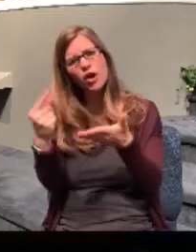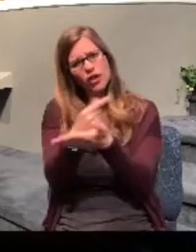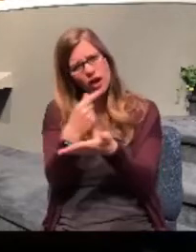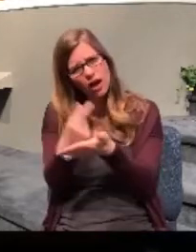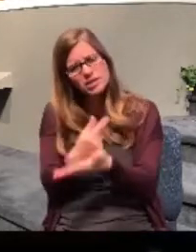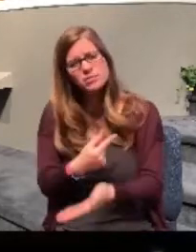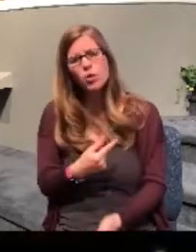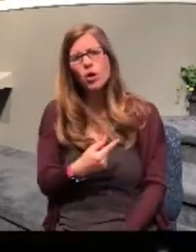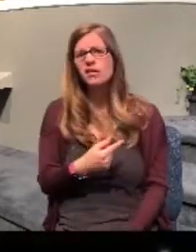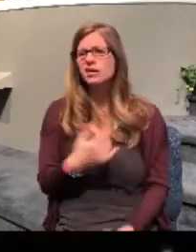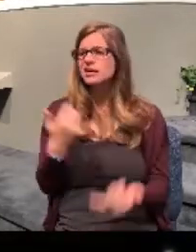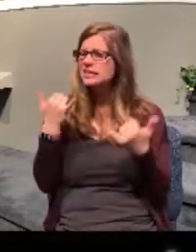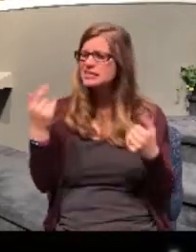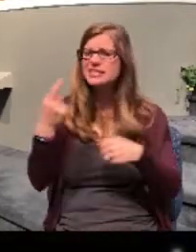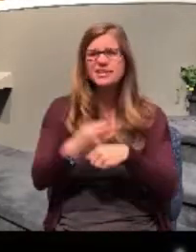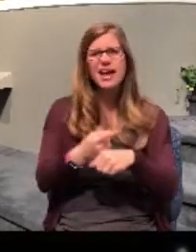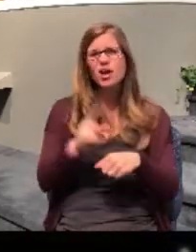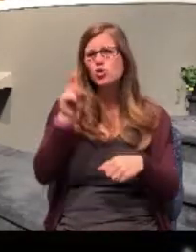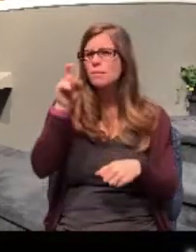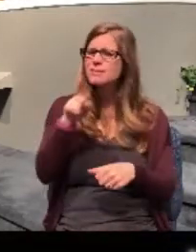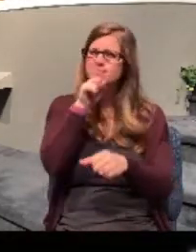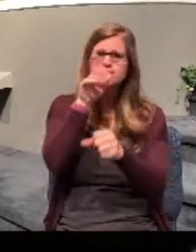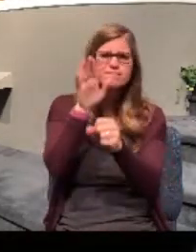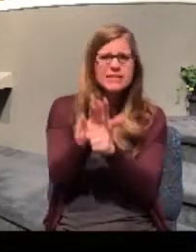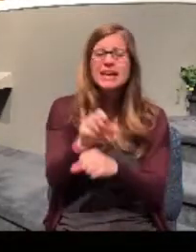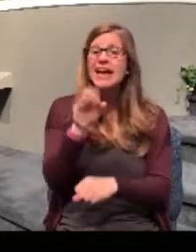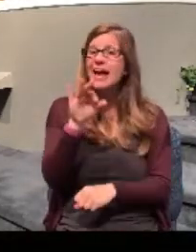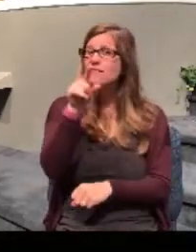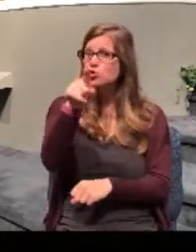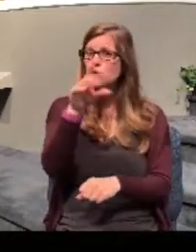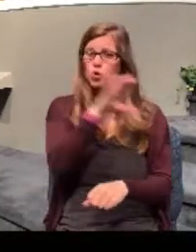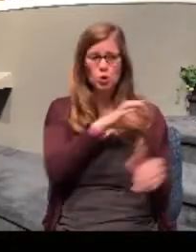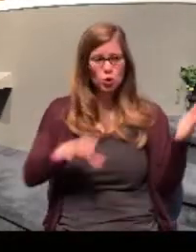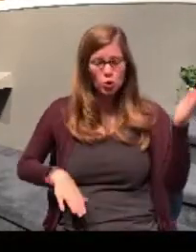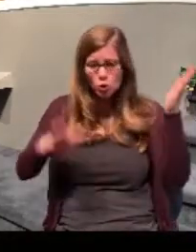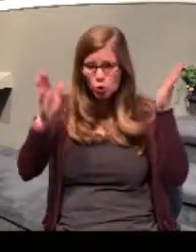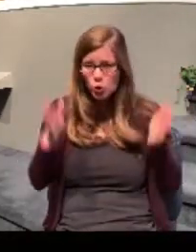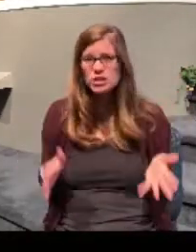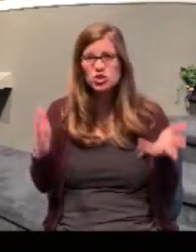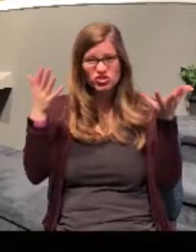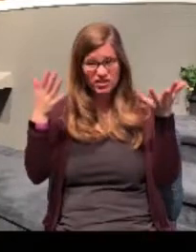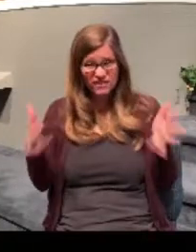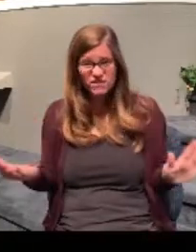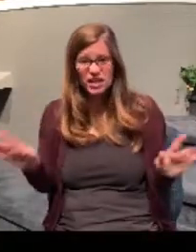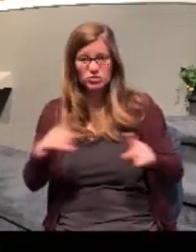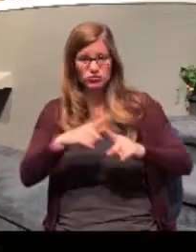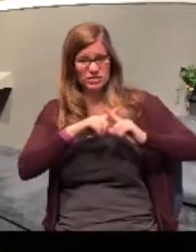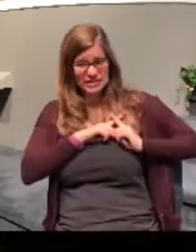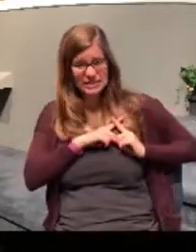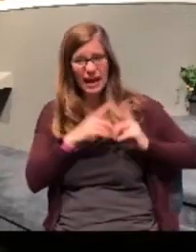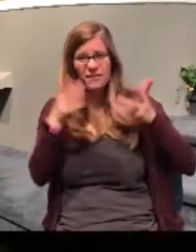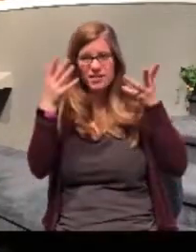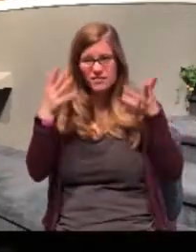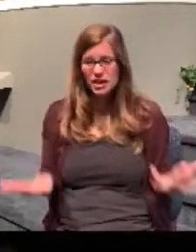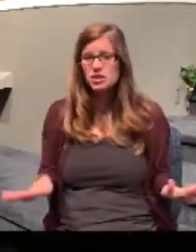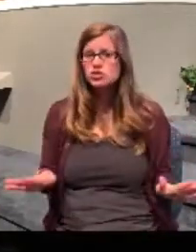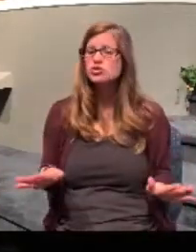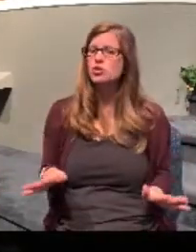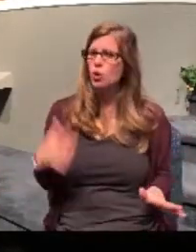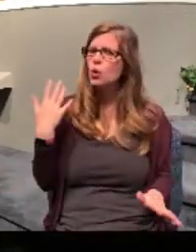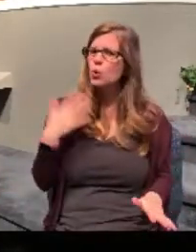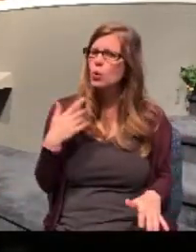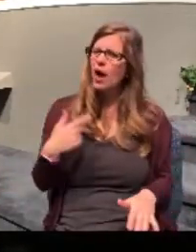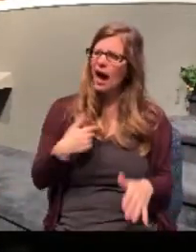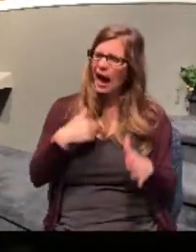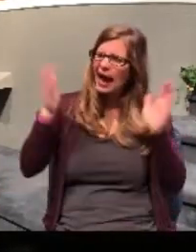Make a commitment today. If you are a Christian, if you're a born-again believer in Christ, a committed follower of Jesus Christ,